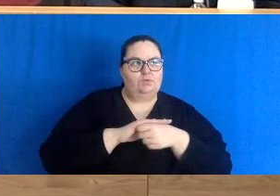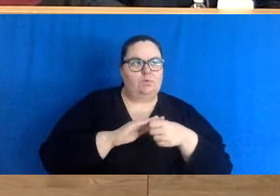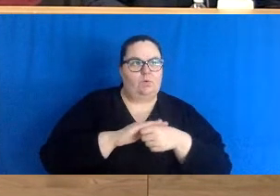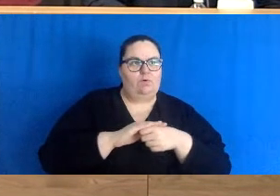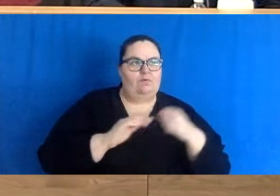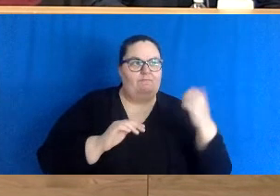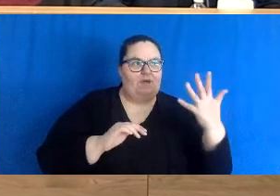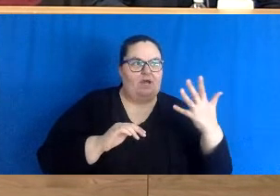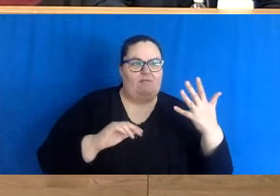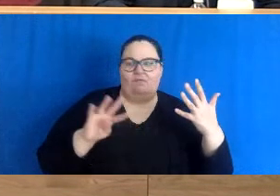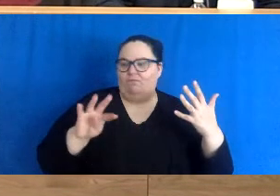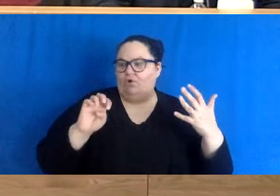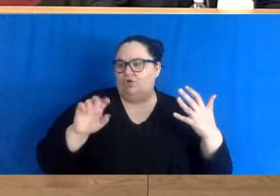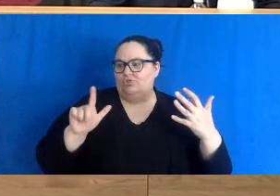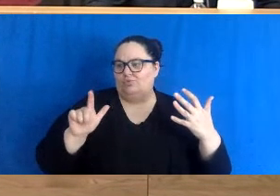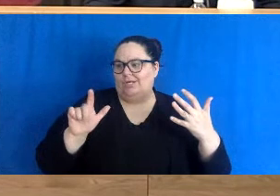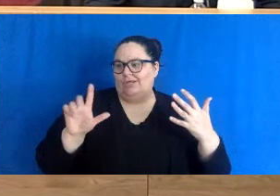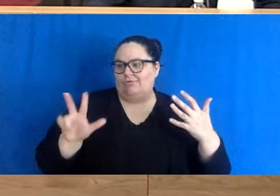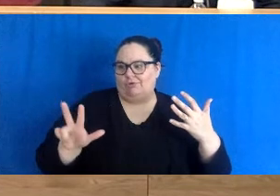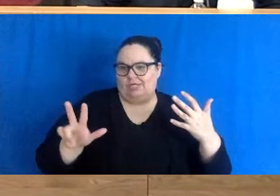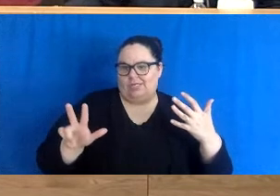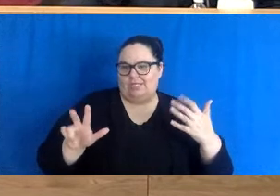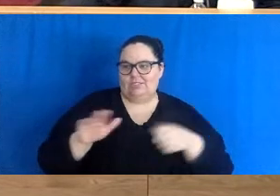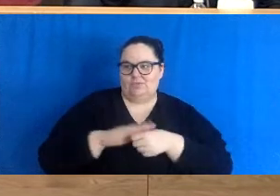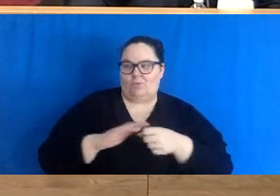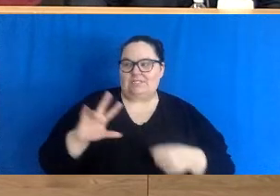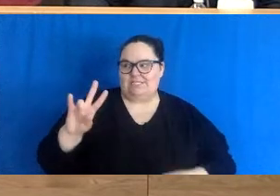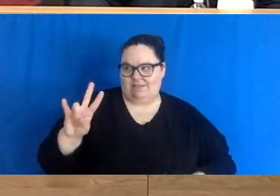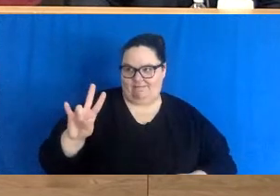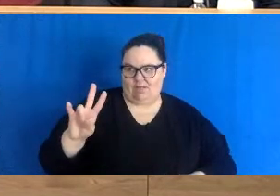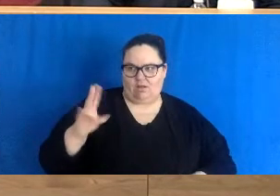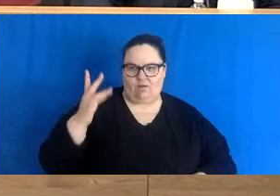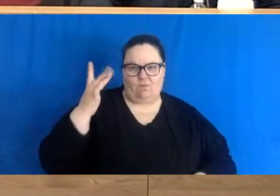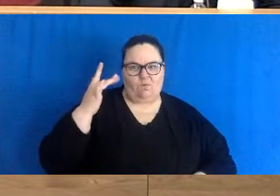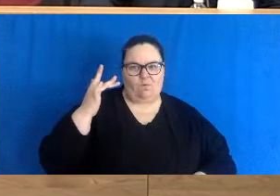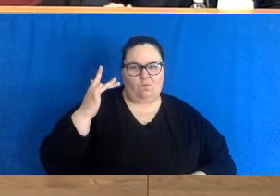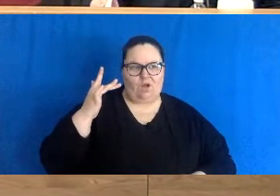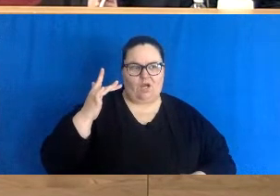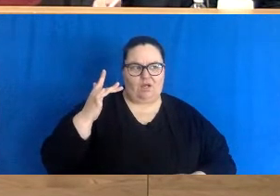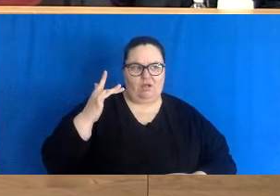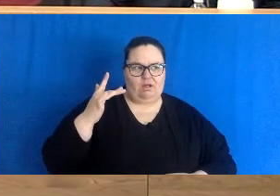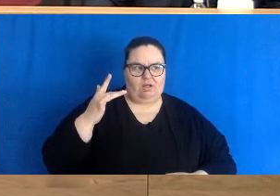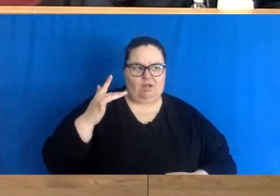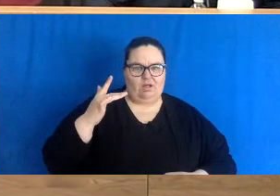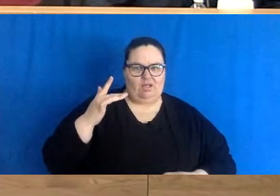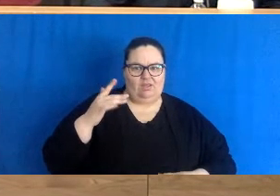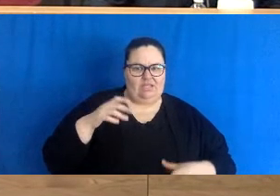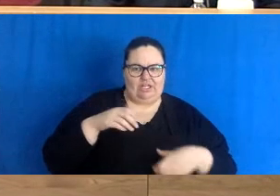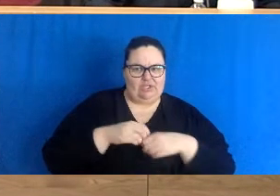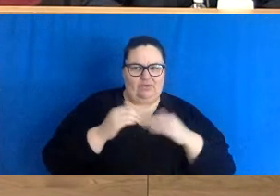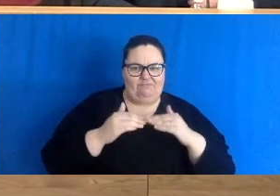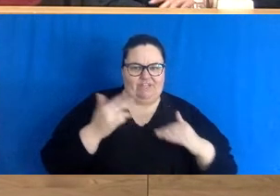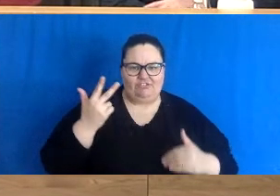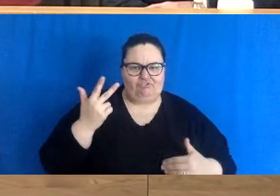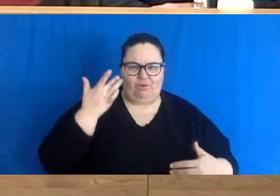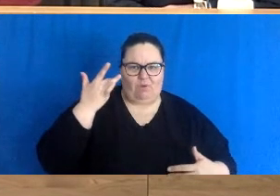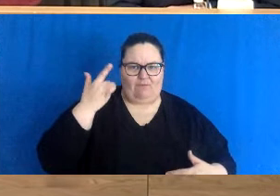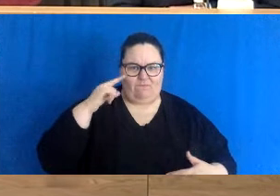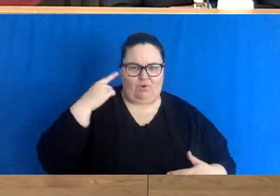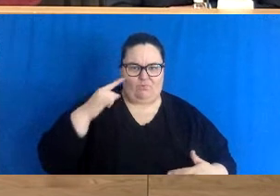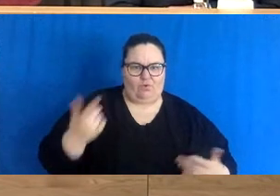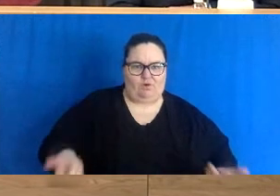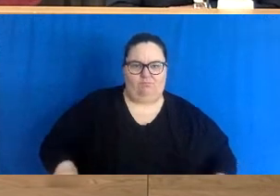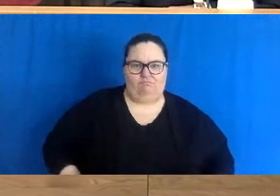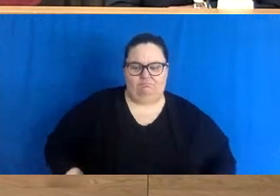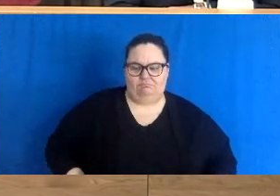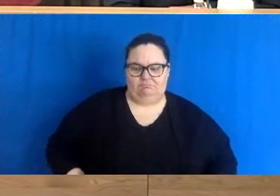was 423 I think it was in zone seven why was it put in this phase with the rest of the province the chair of the rest